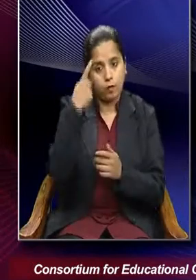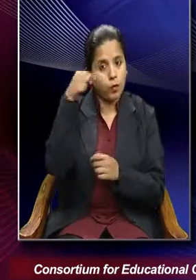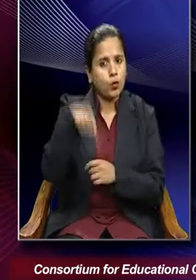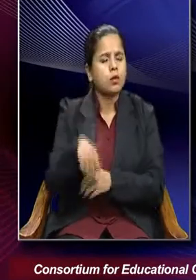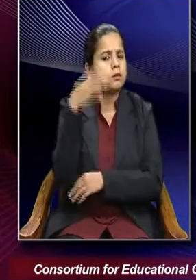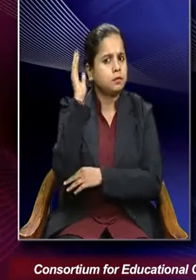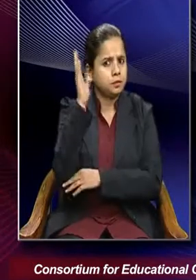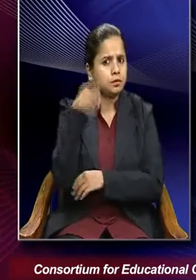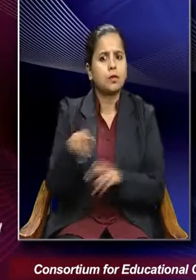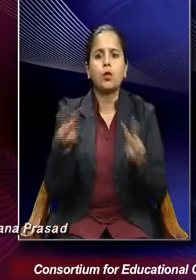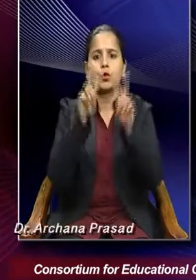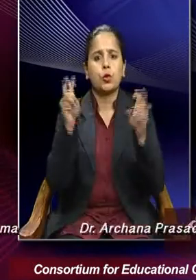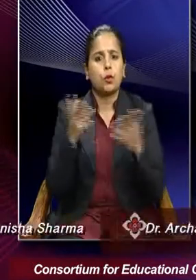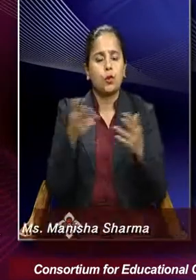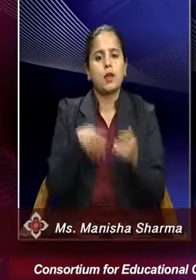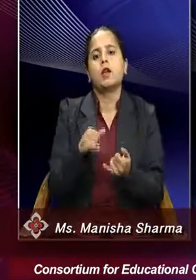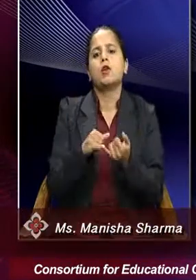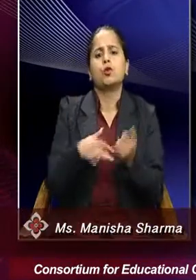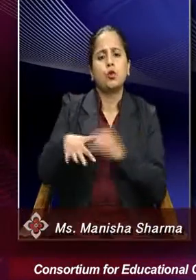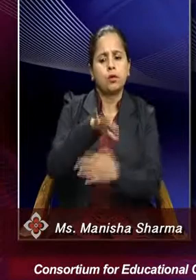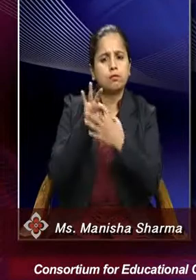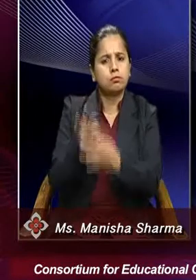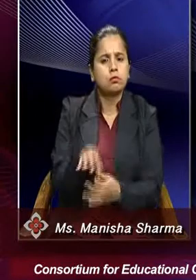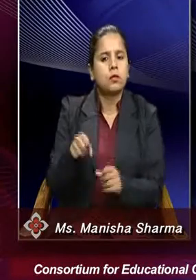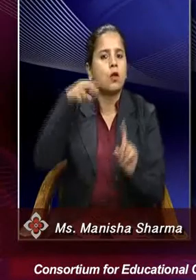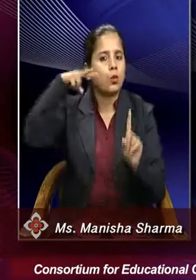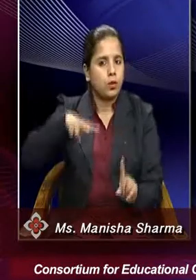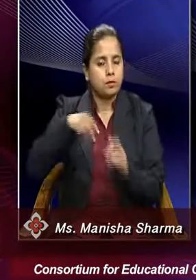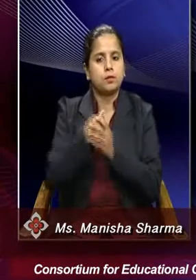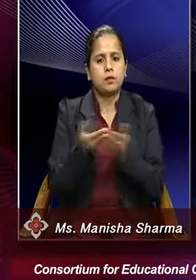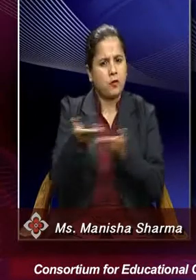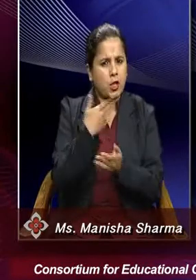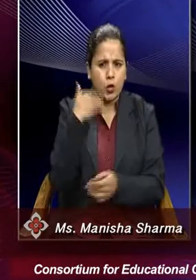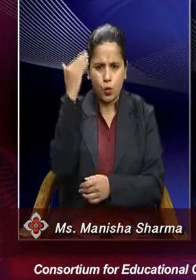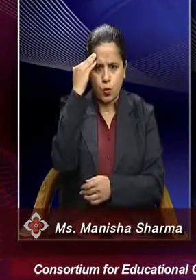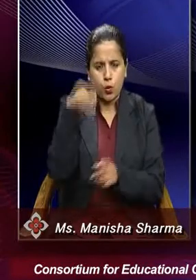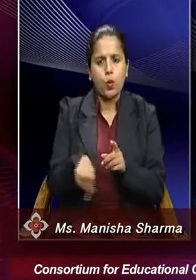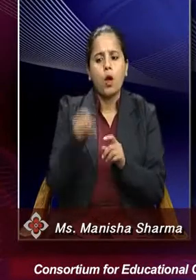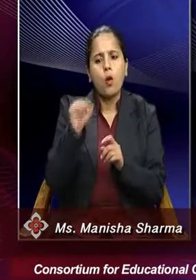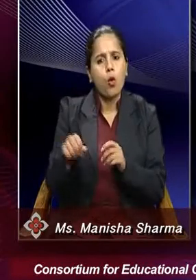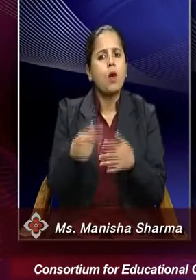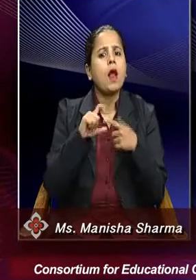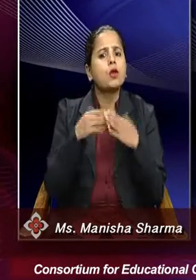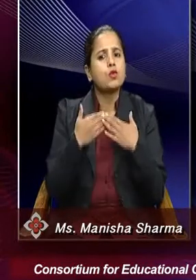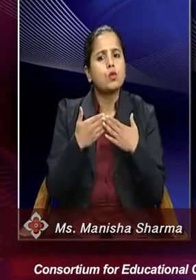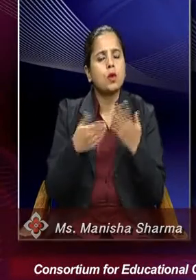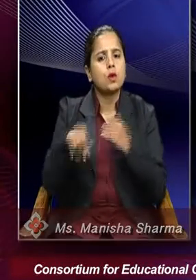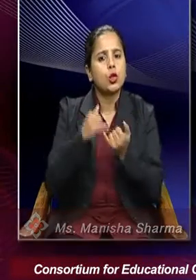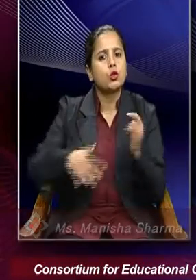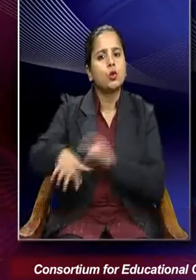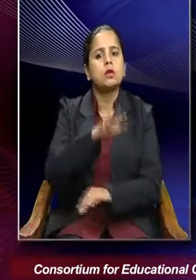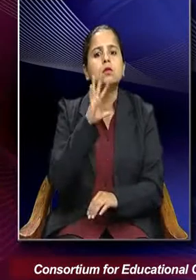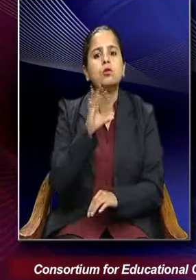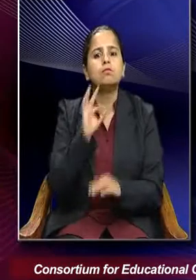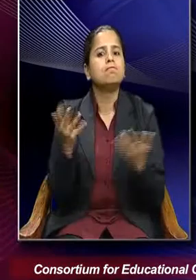lecture, the topic is Sociological Perspectives. So we know that the discipline of sociology studies social reality.